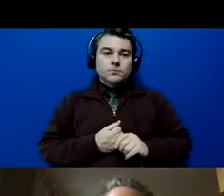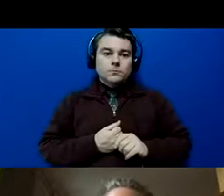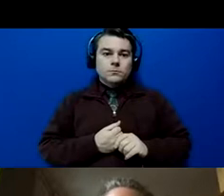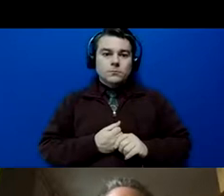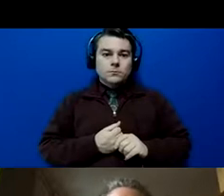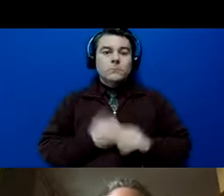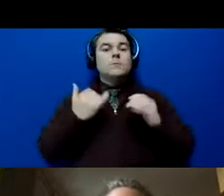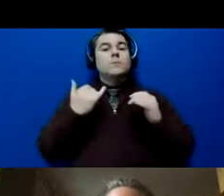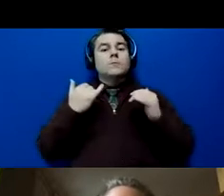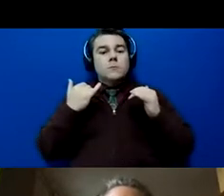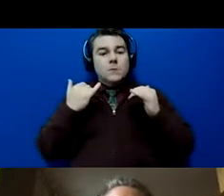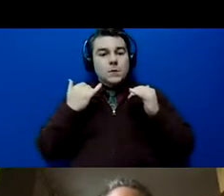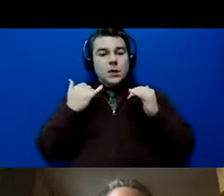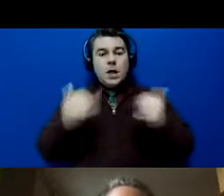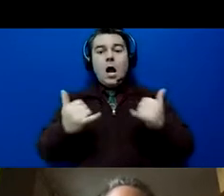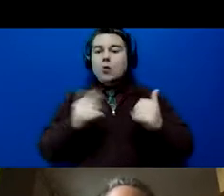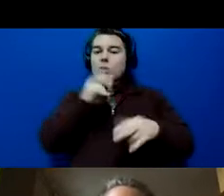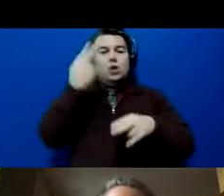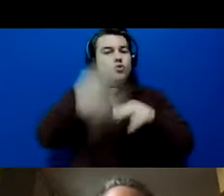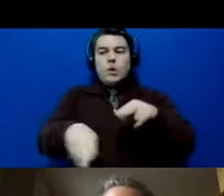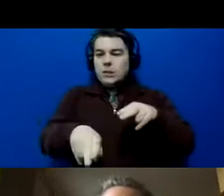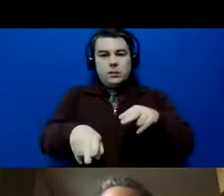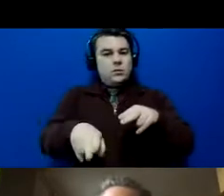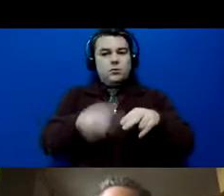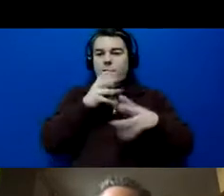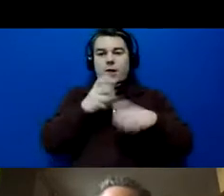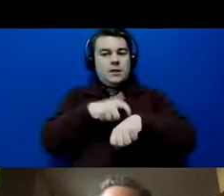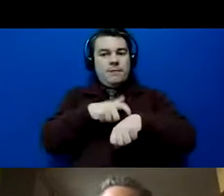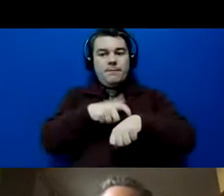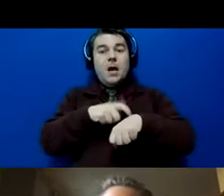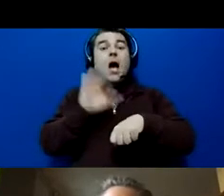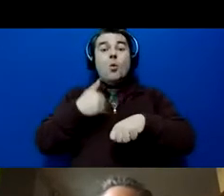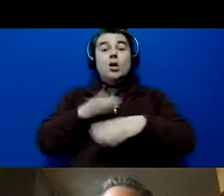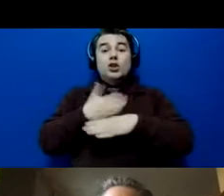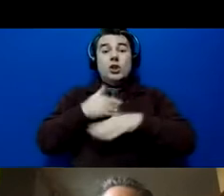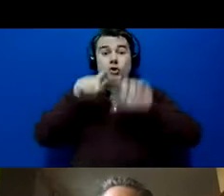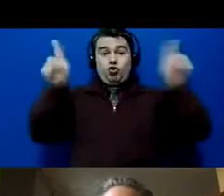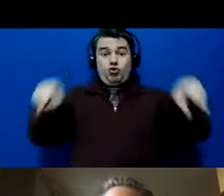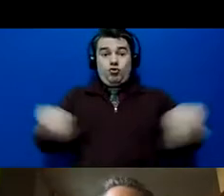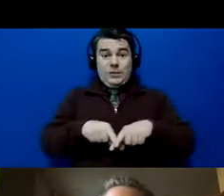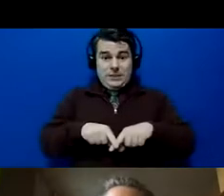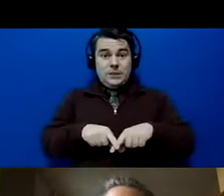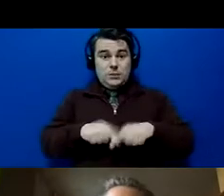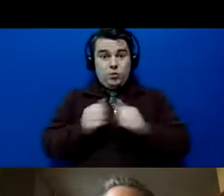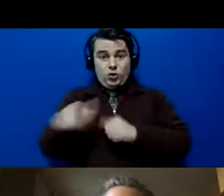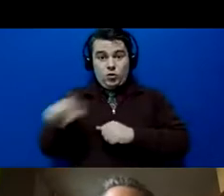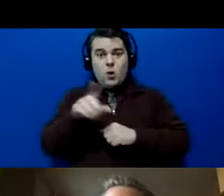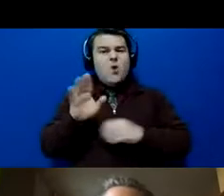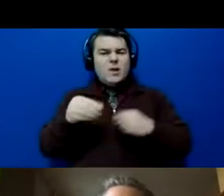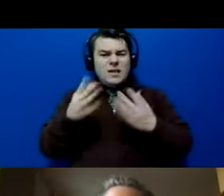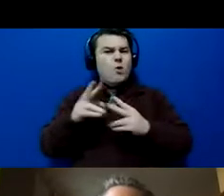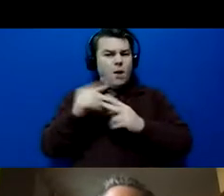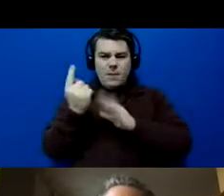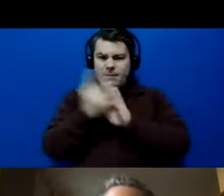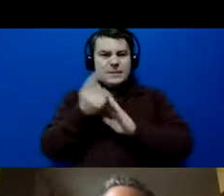Let's jump in really quick because we don't have a whole lot of time. I'm going to screen share with you. I'm going to give you guys just a couple of minutes because I know